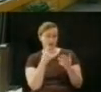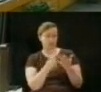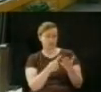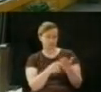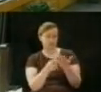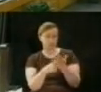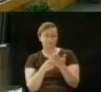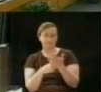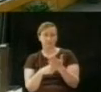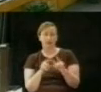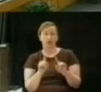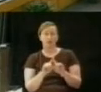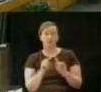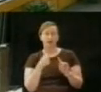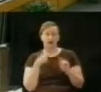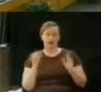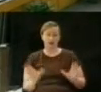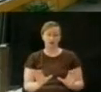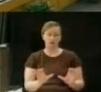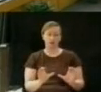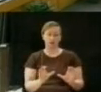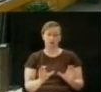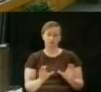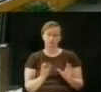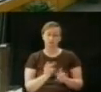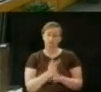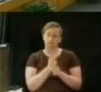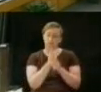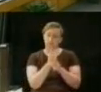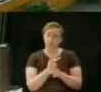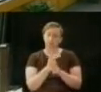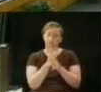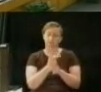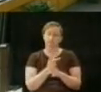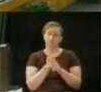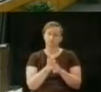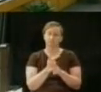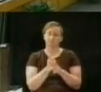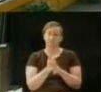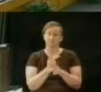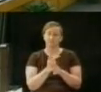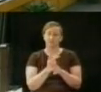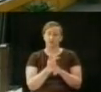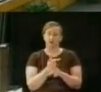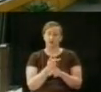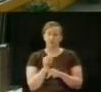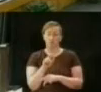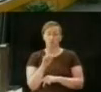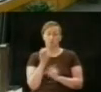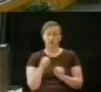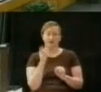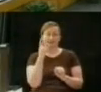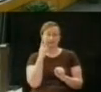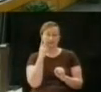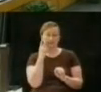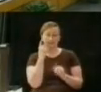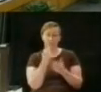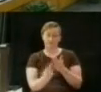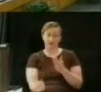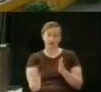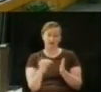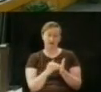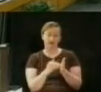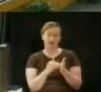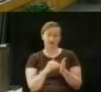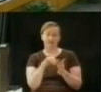I guess my bottom line is that I support the idea of talking about it and dialogue. I definitely want to talk to constituents, but I would encourage us